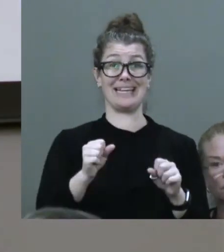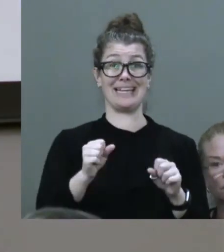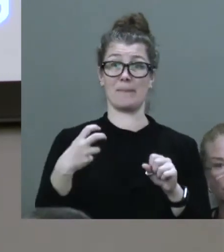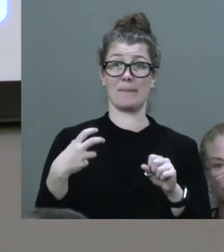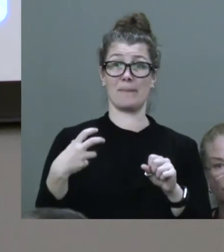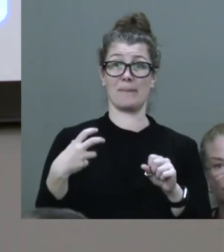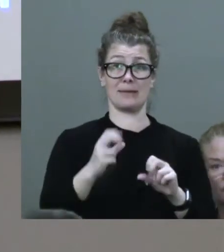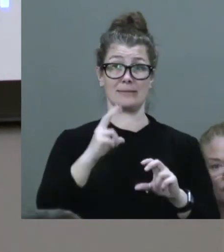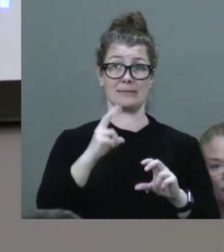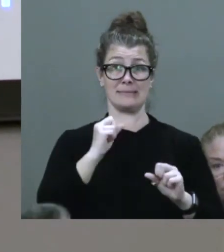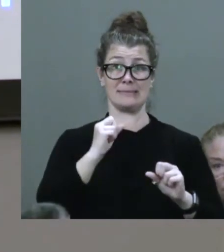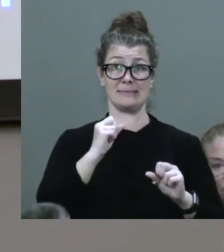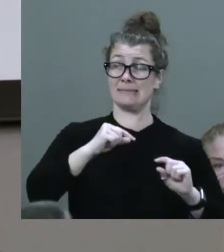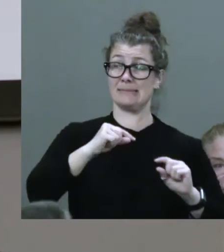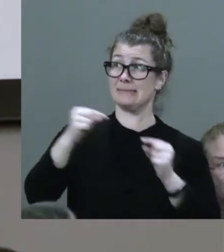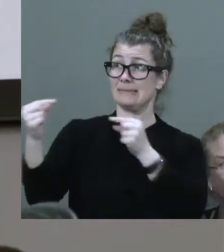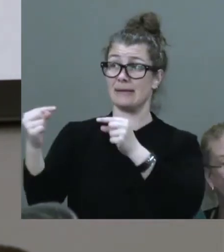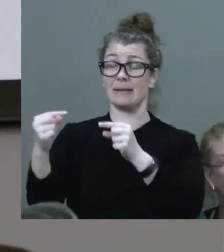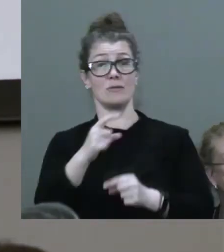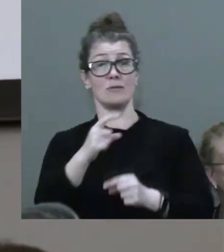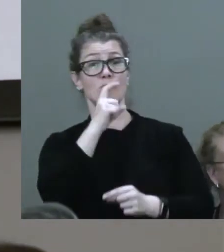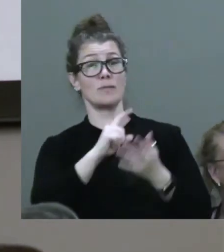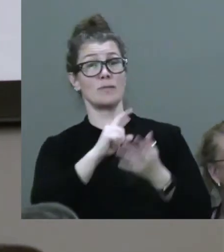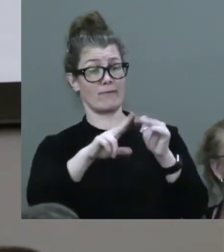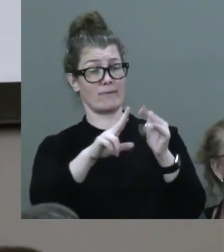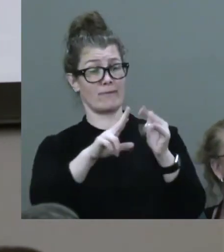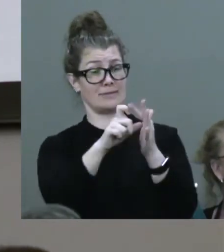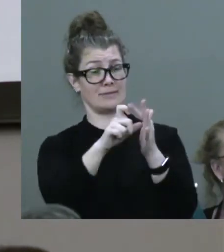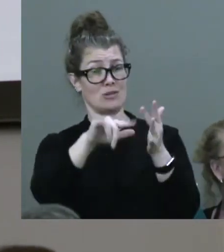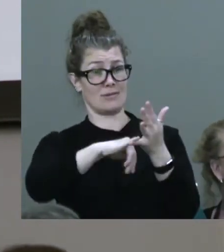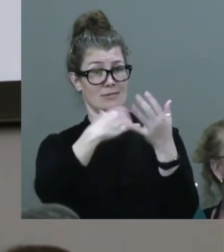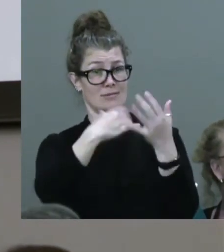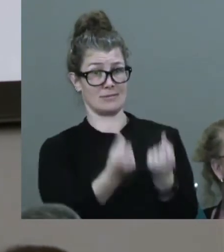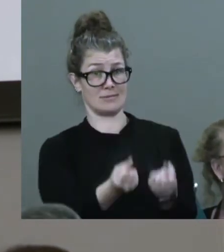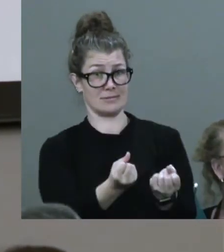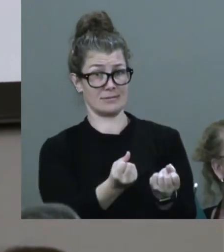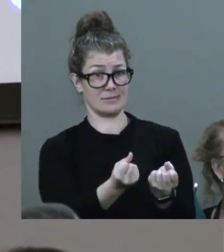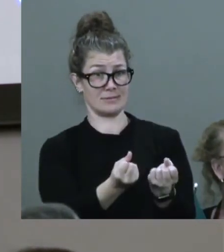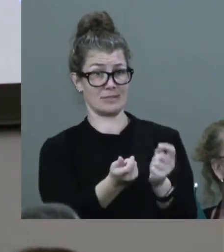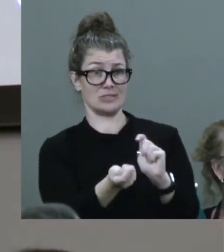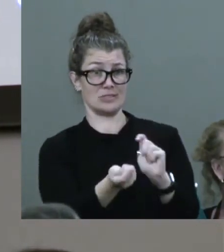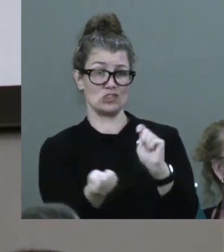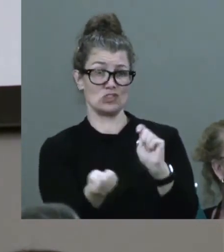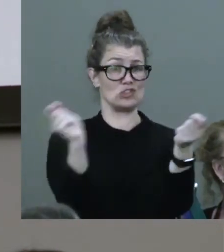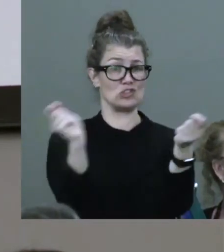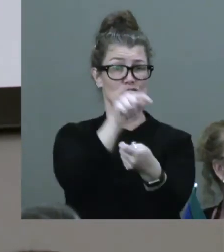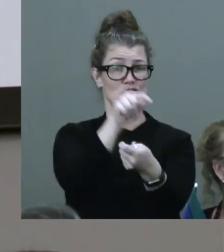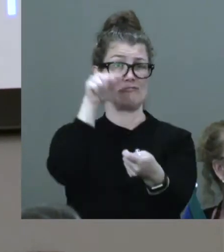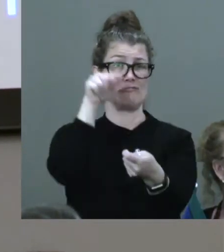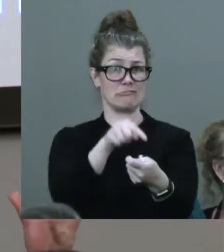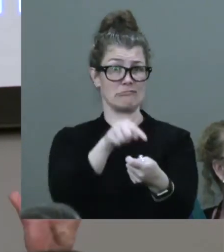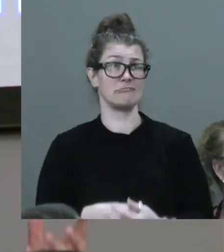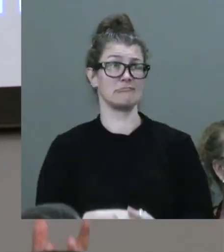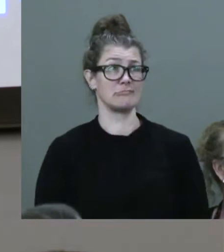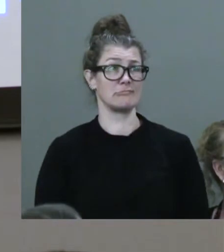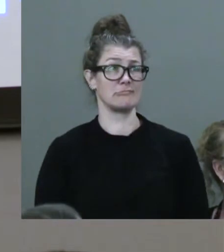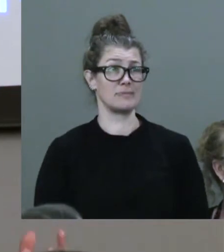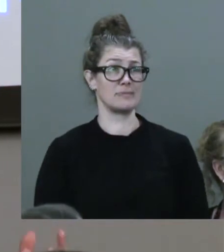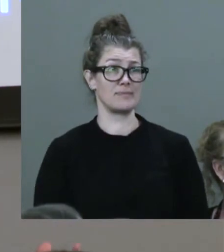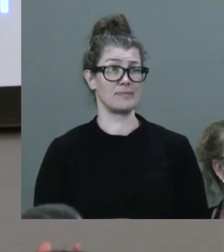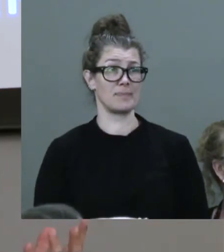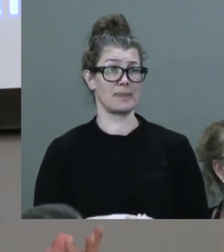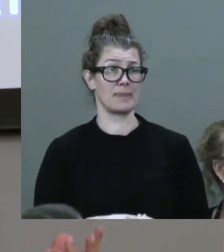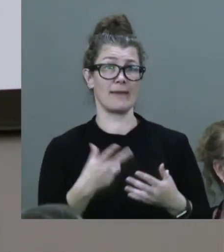The promise of the NDIS. Of transformational change. Of the